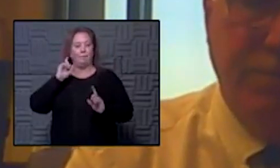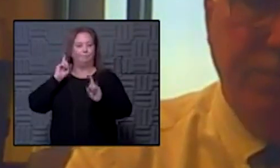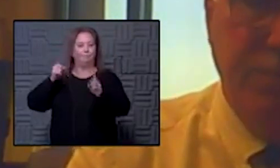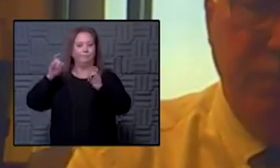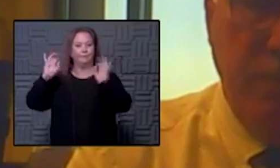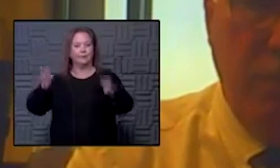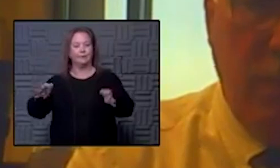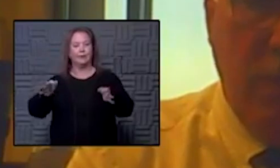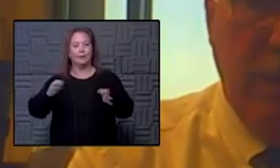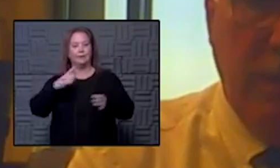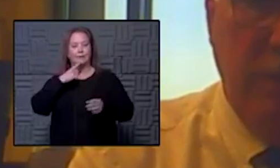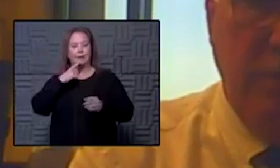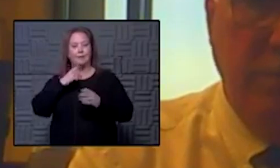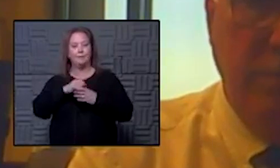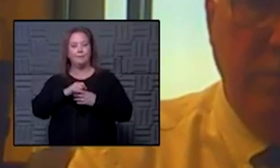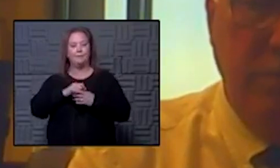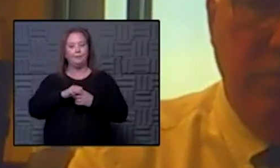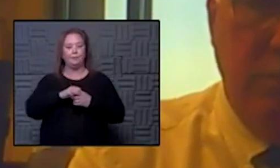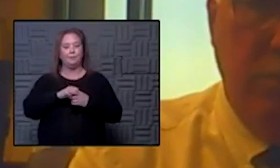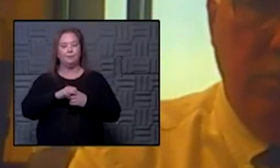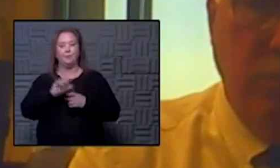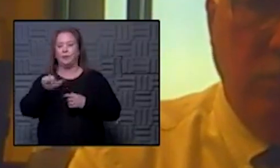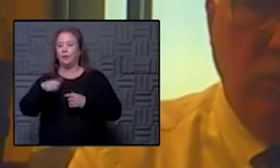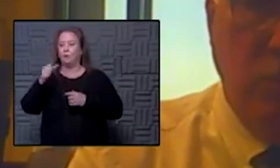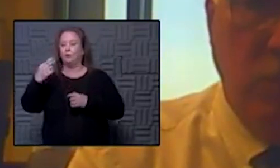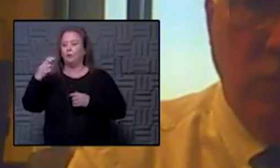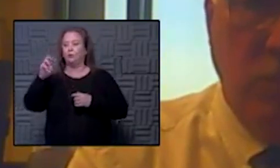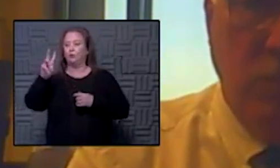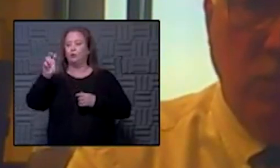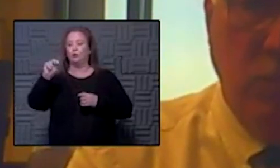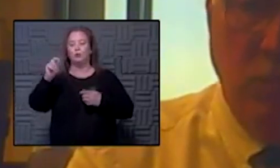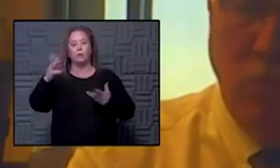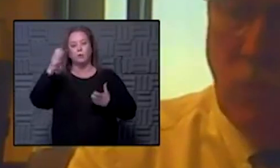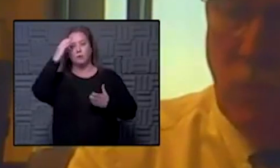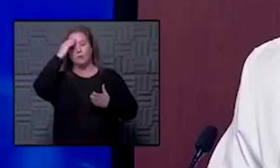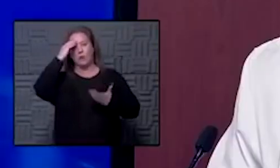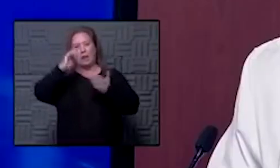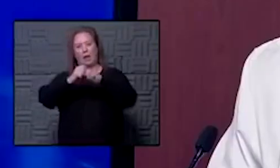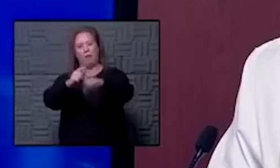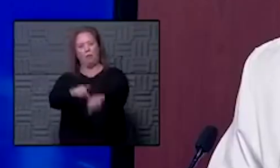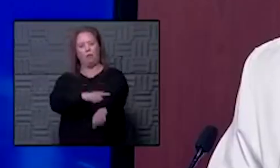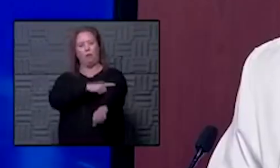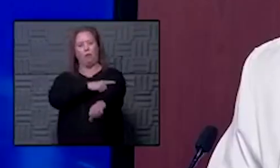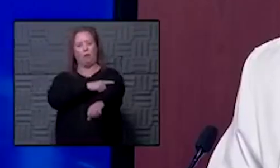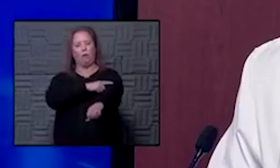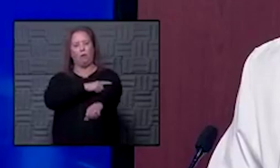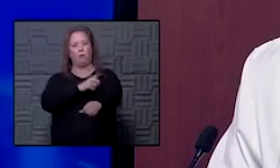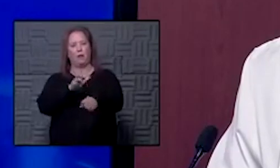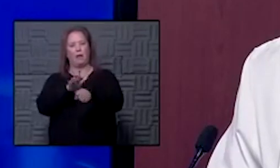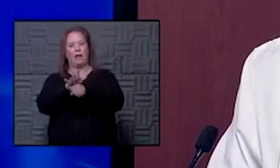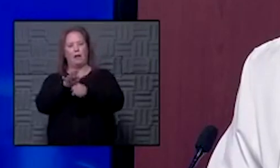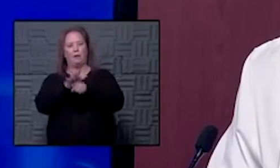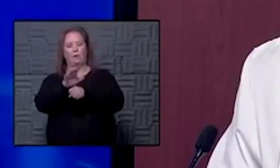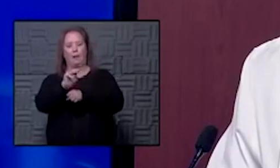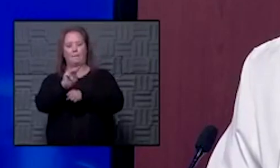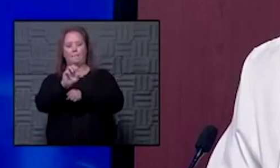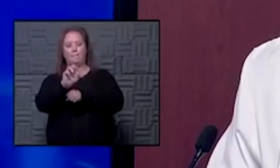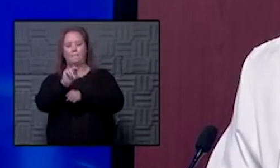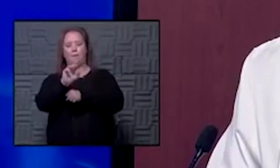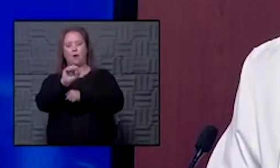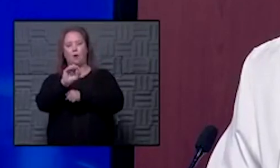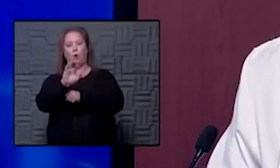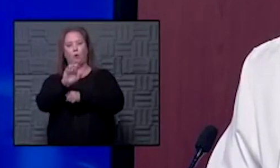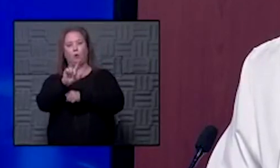and the next question is from sean who wants to know how long will it take to get enough monoclonal